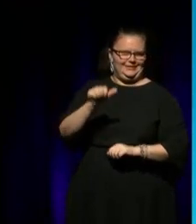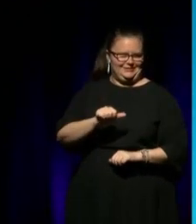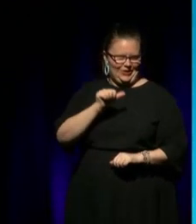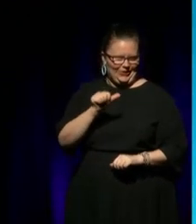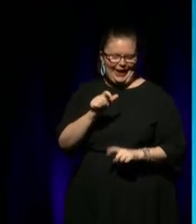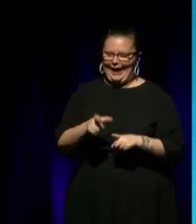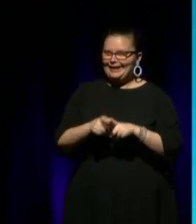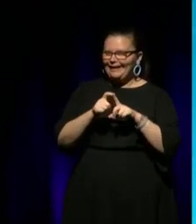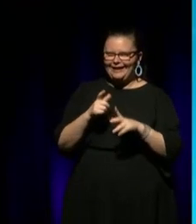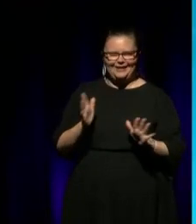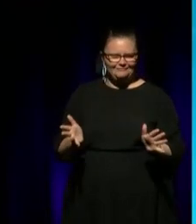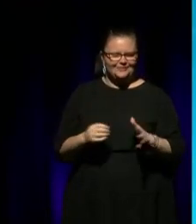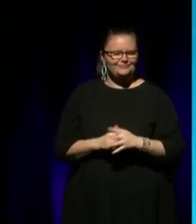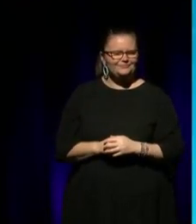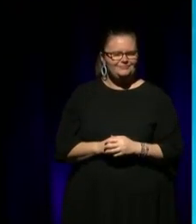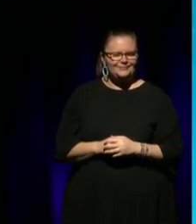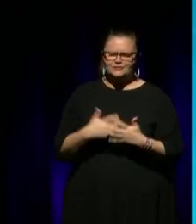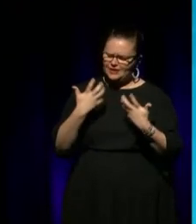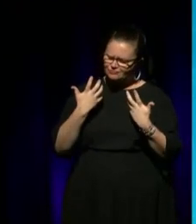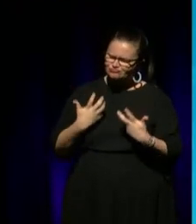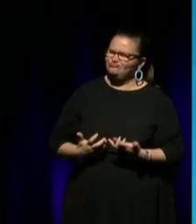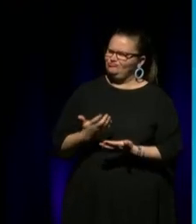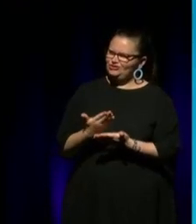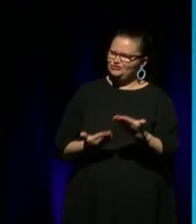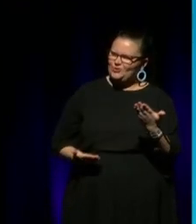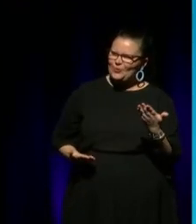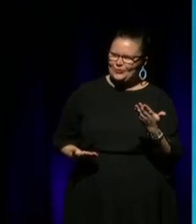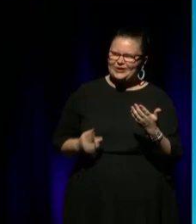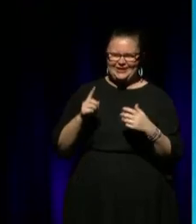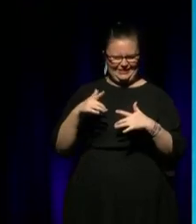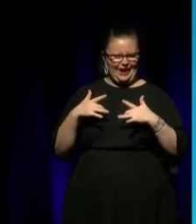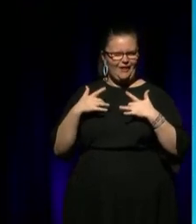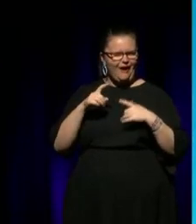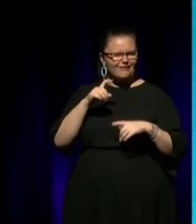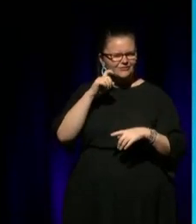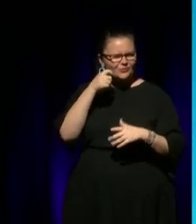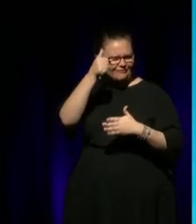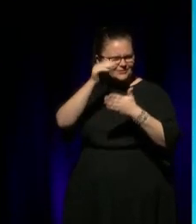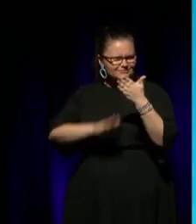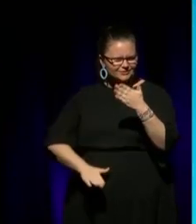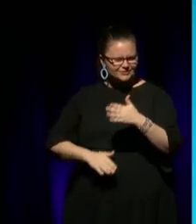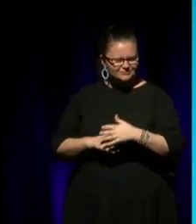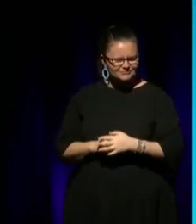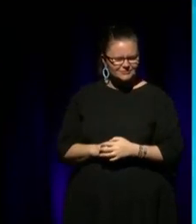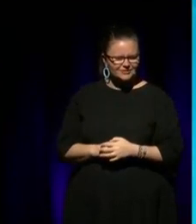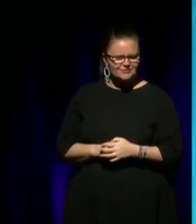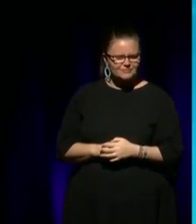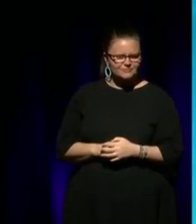It was so... Oh, very rich. Everything about that life that you would have had and all of the